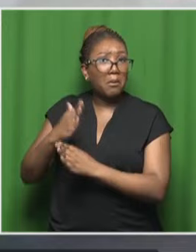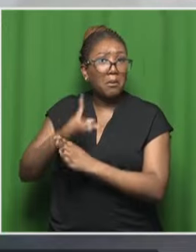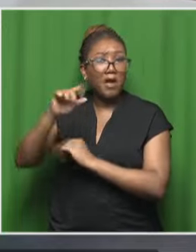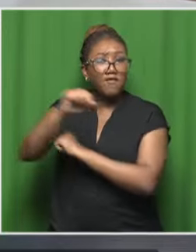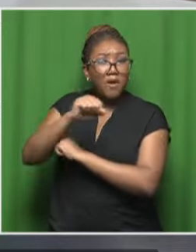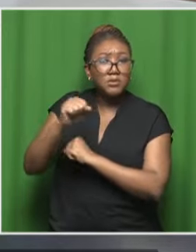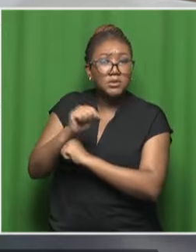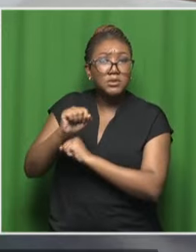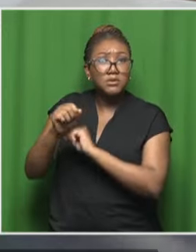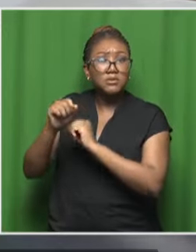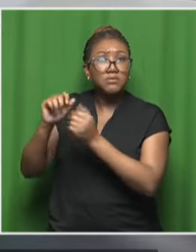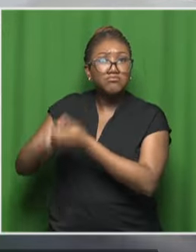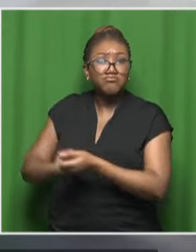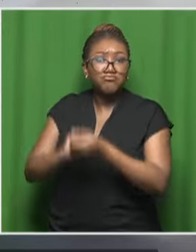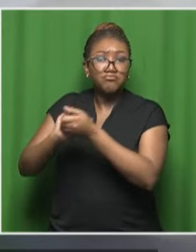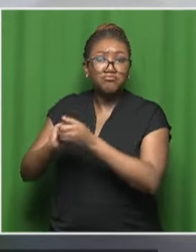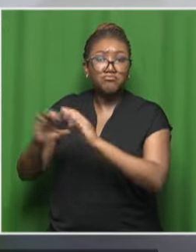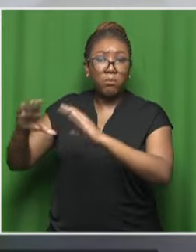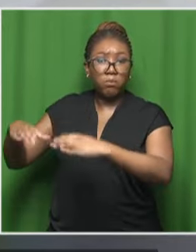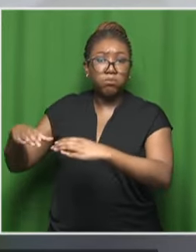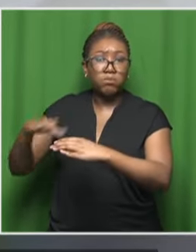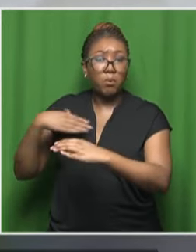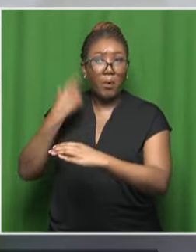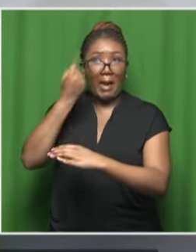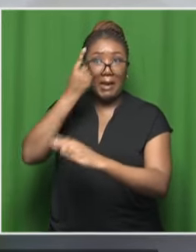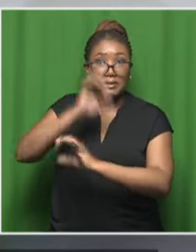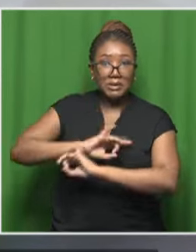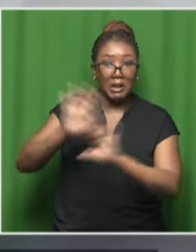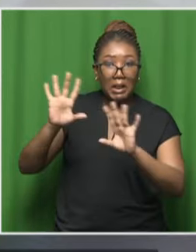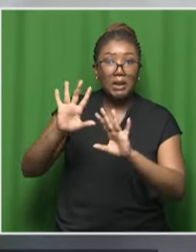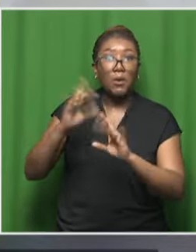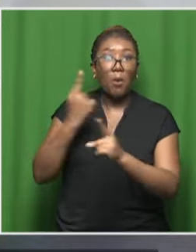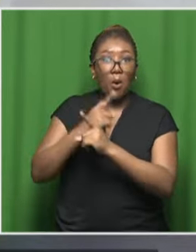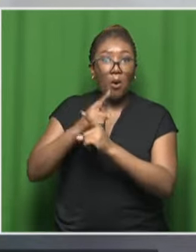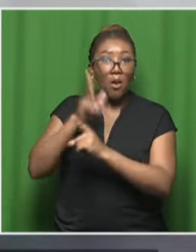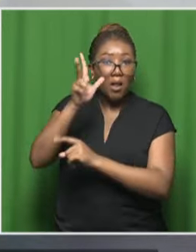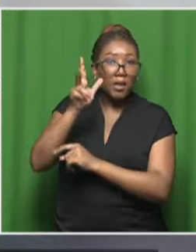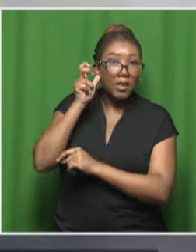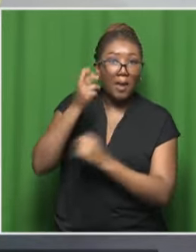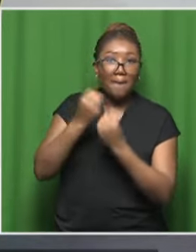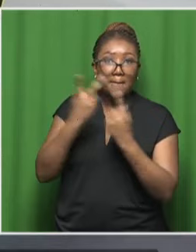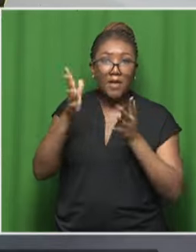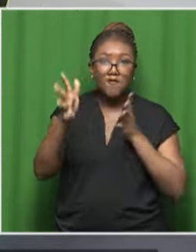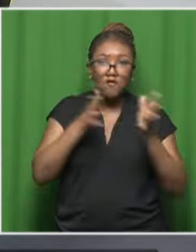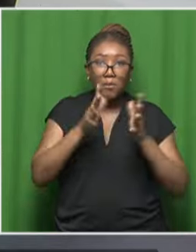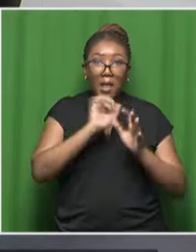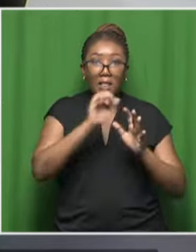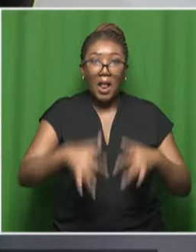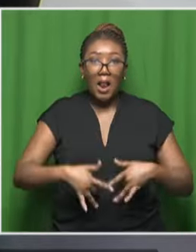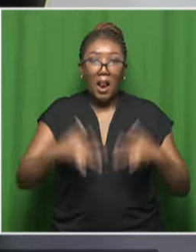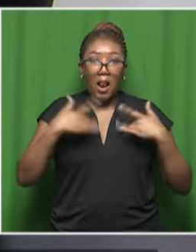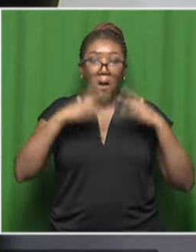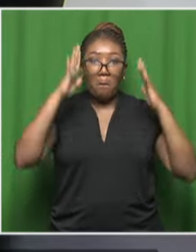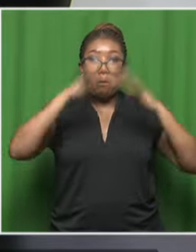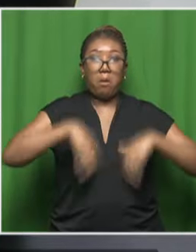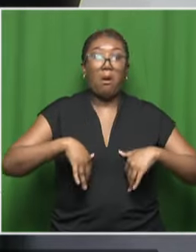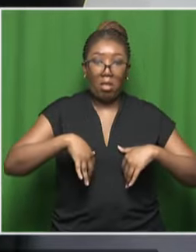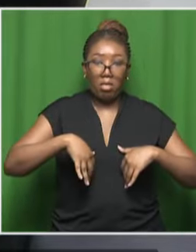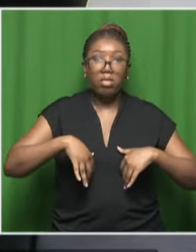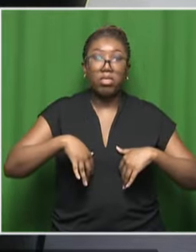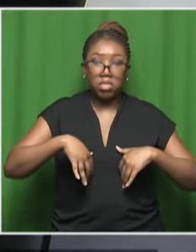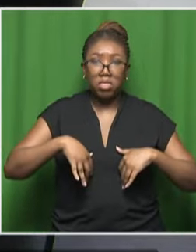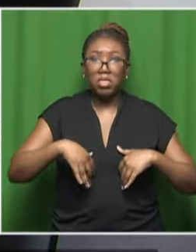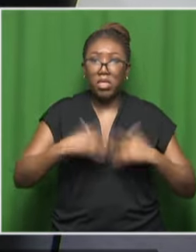foundation, because we know as media and often we hear about footballers' careers and how life after football is looking for them.